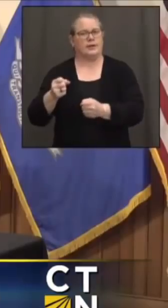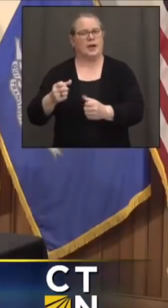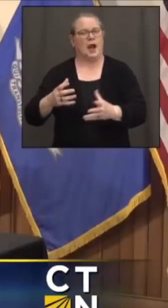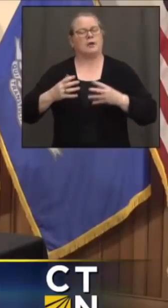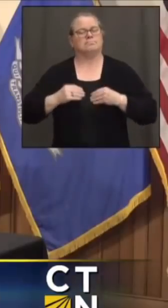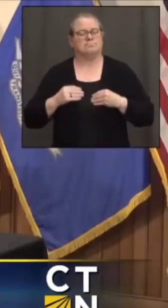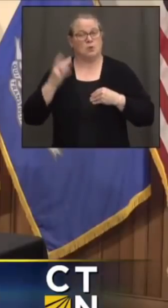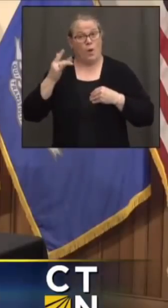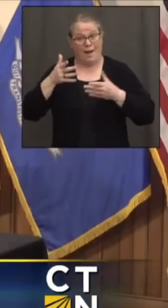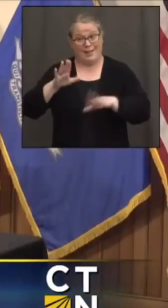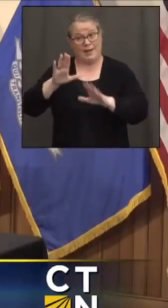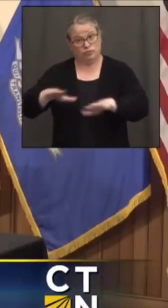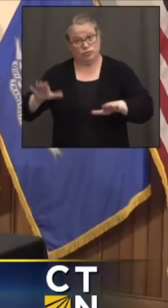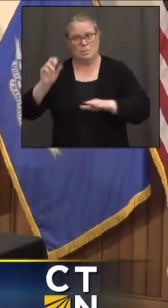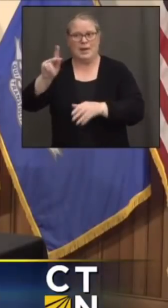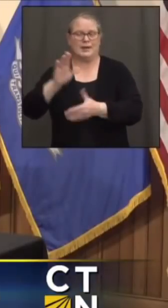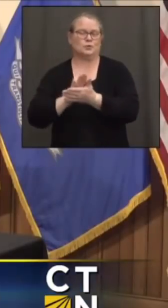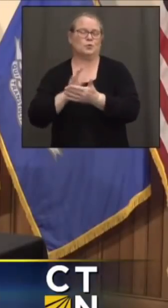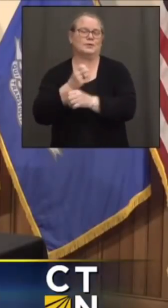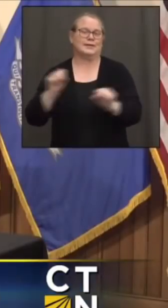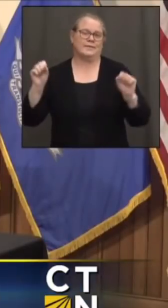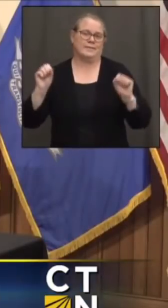Thank you. News 8.